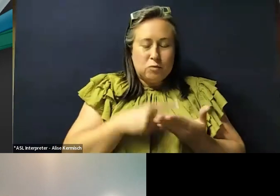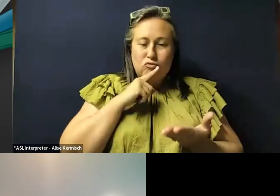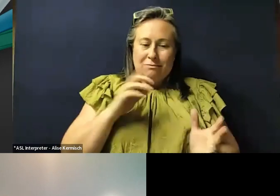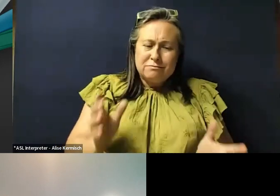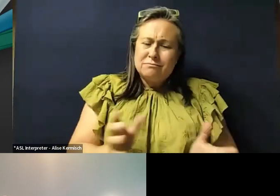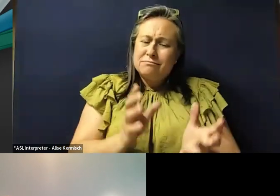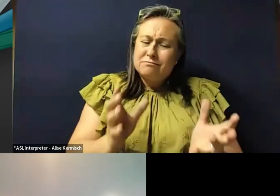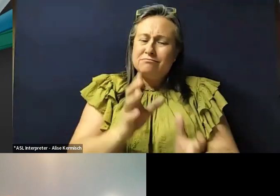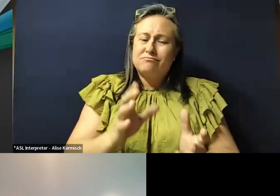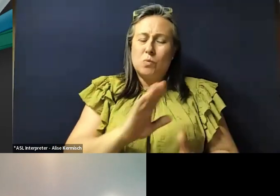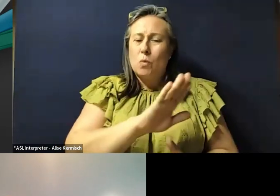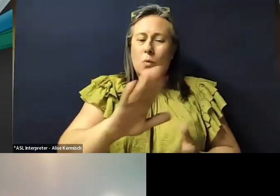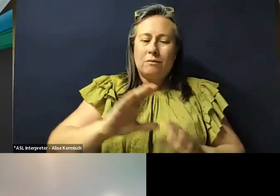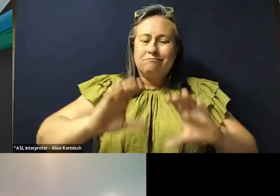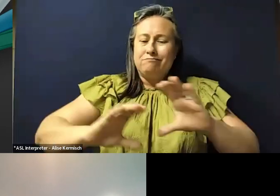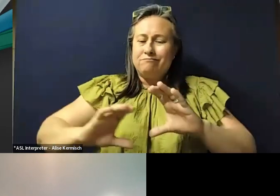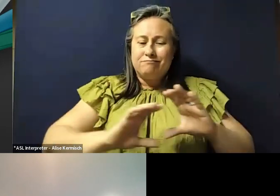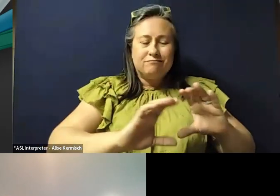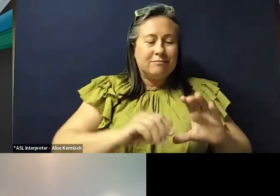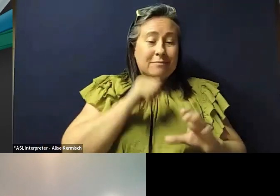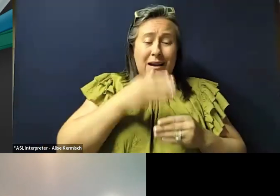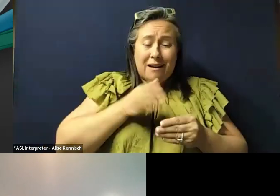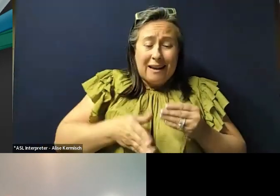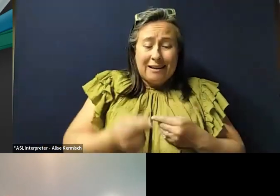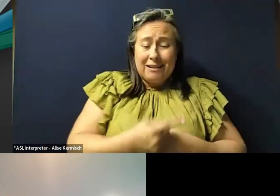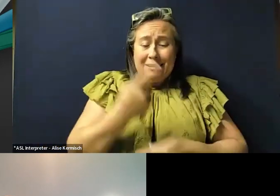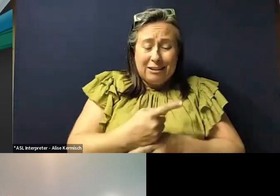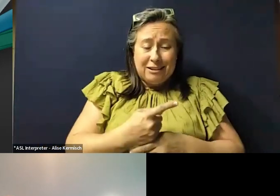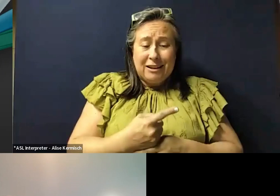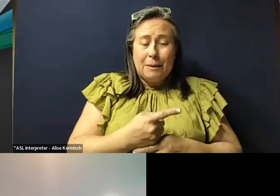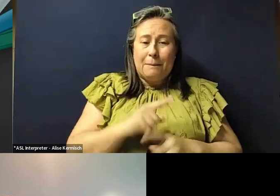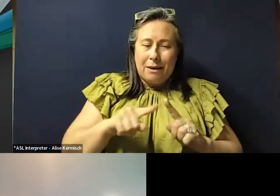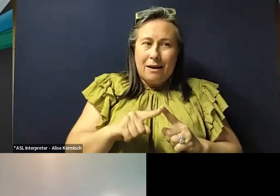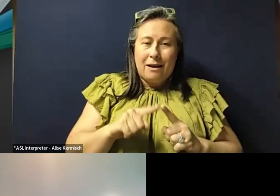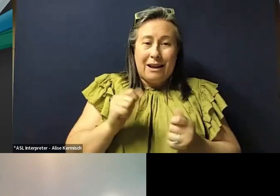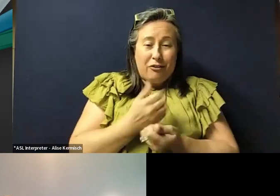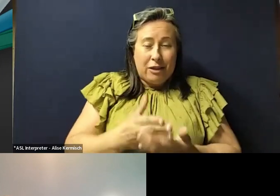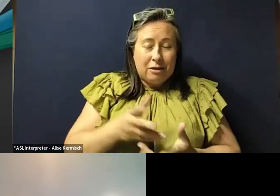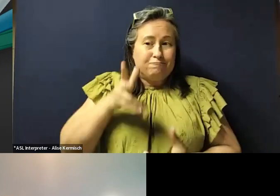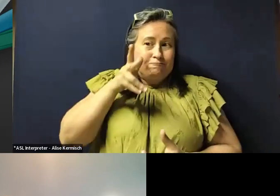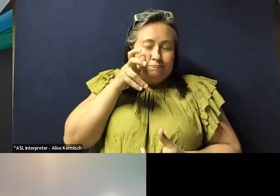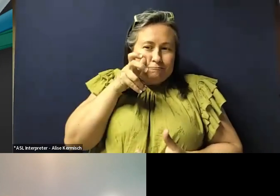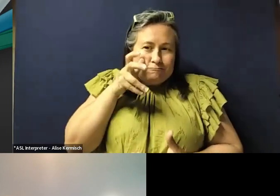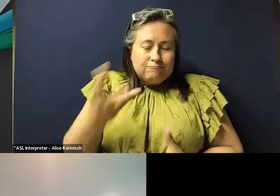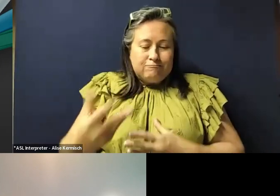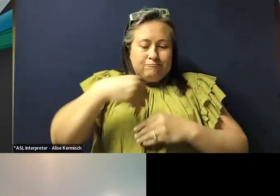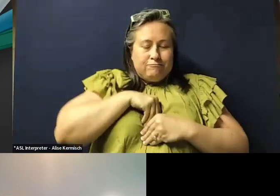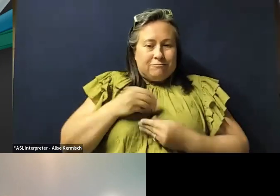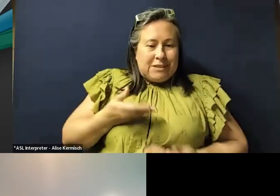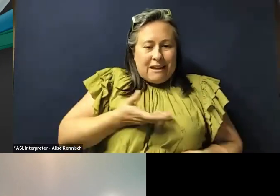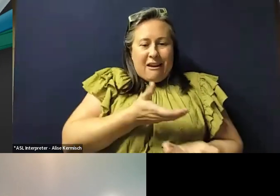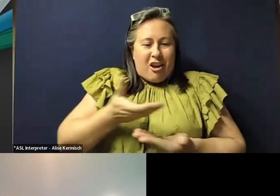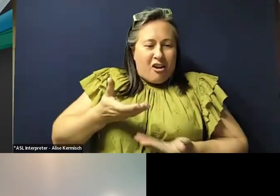sure that the conversations do not end here, that you carry with you everything that you've, uh, heard, uh,